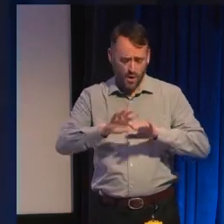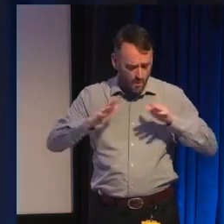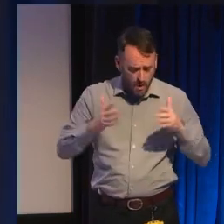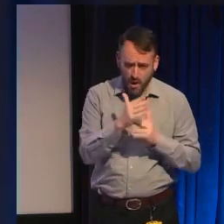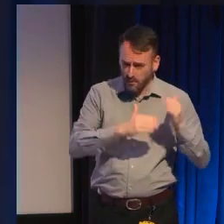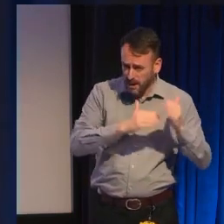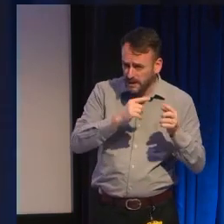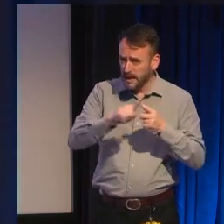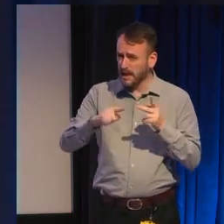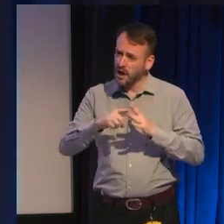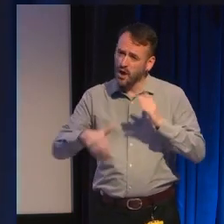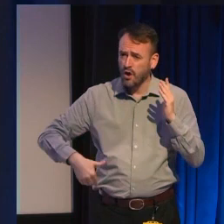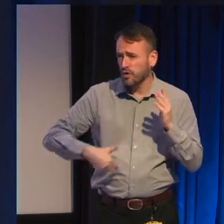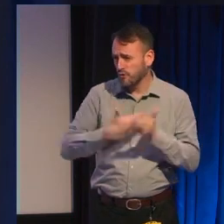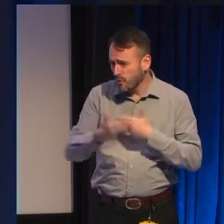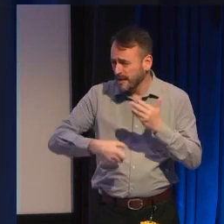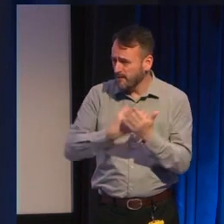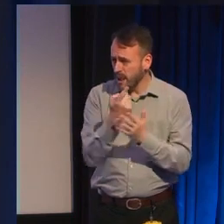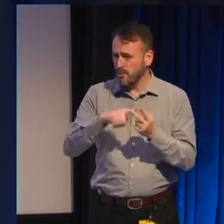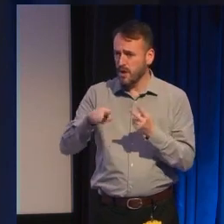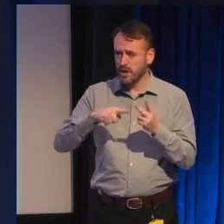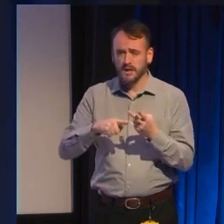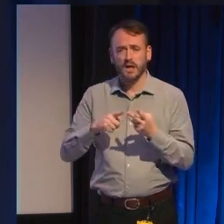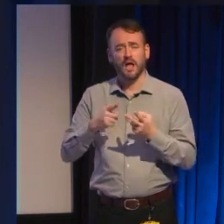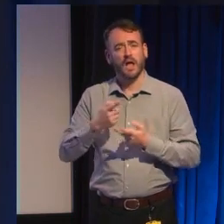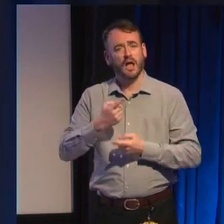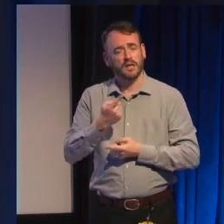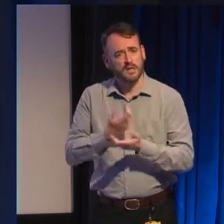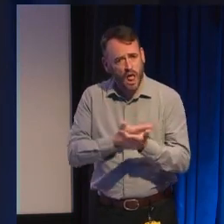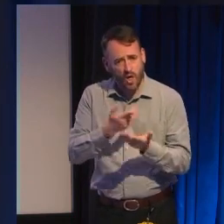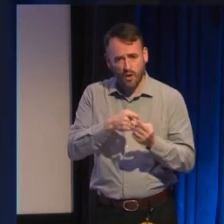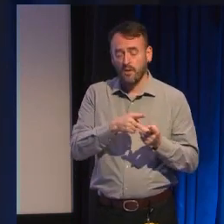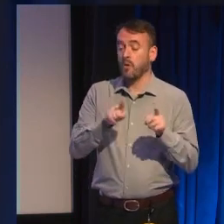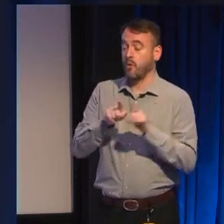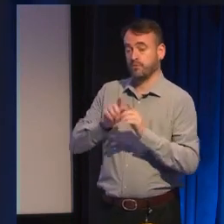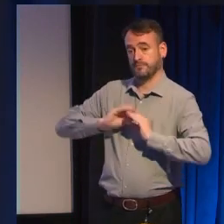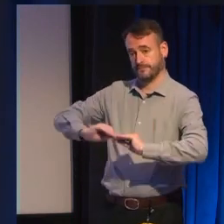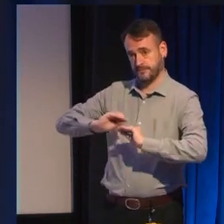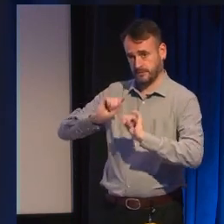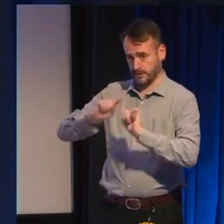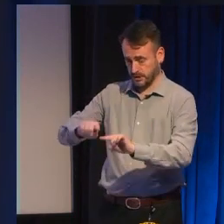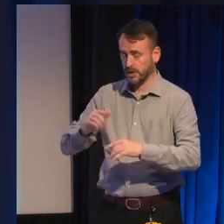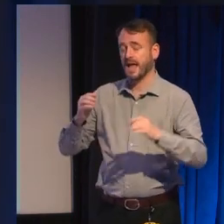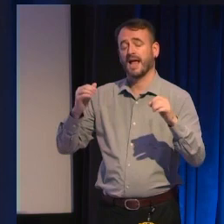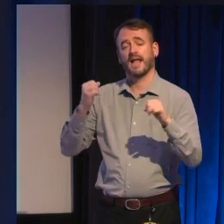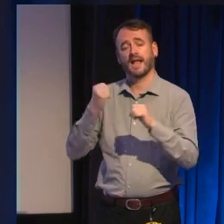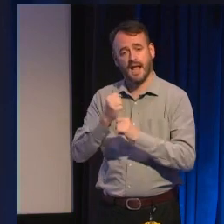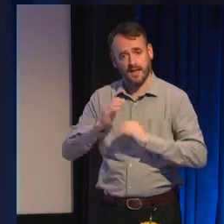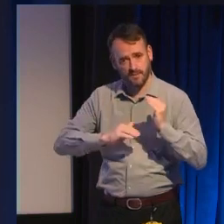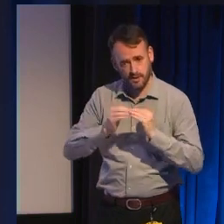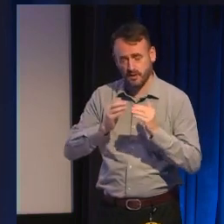I also teach world building and game design and I do a lot of community organizing and advocacy